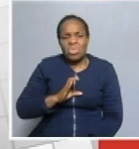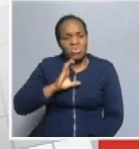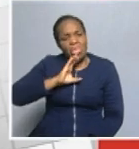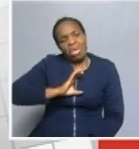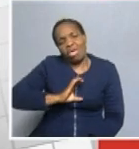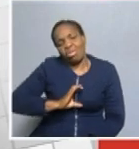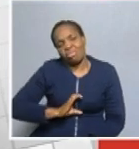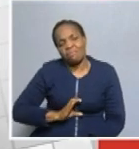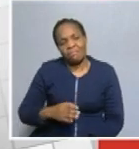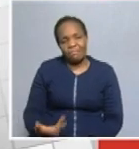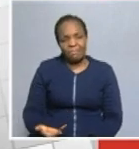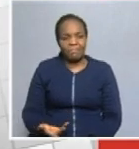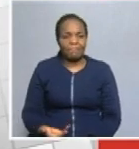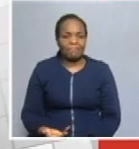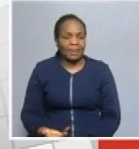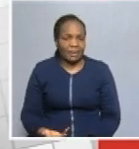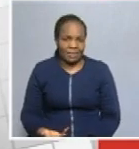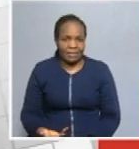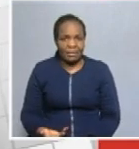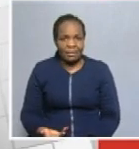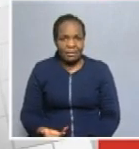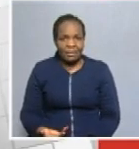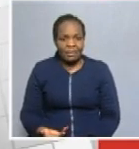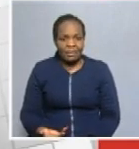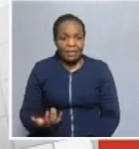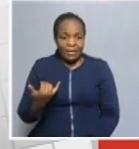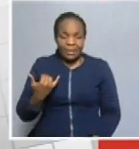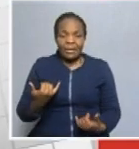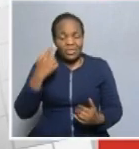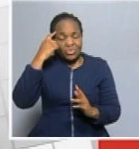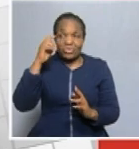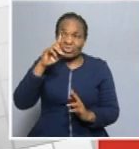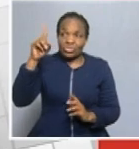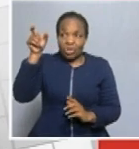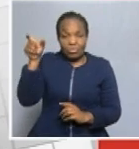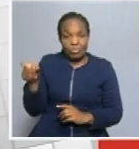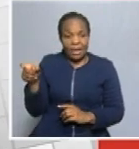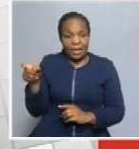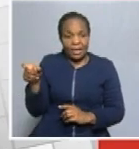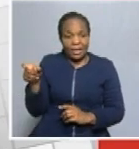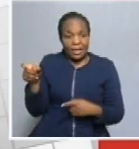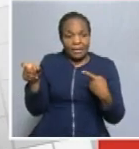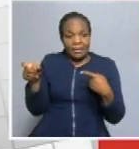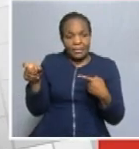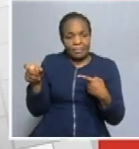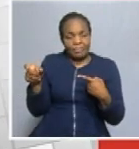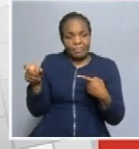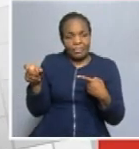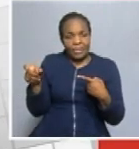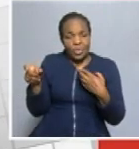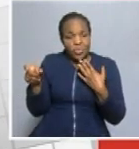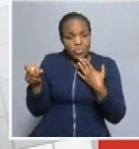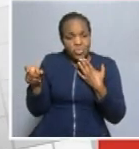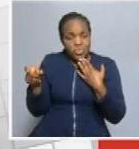and it makes you dislike yourself and others. And we can just imagine if you have a teacher that is suffering